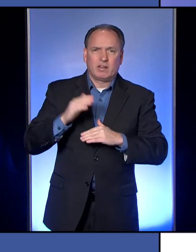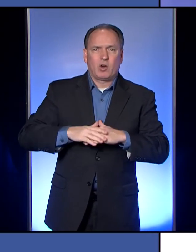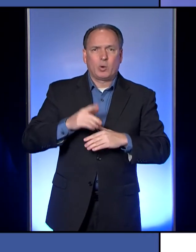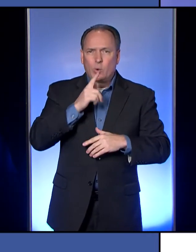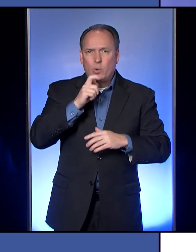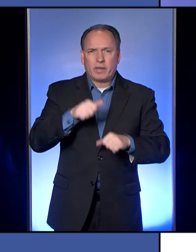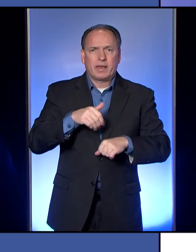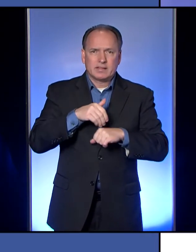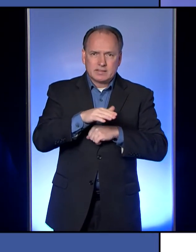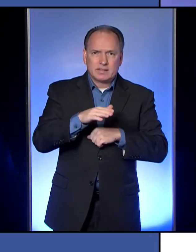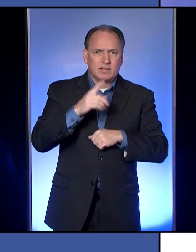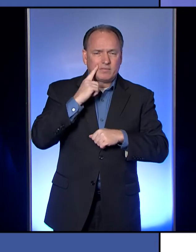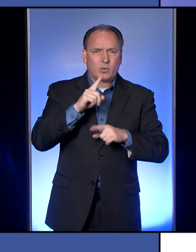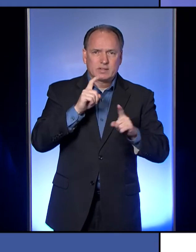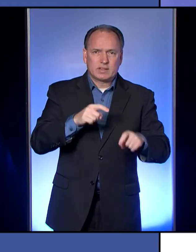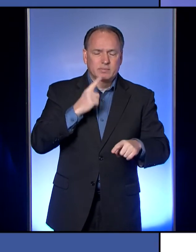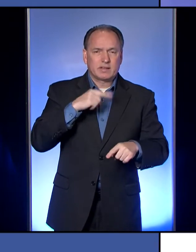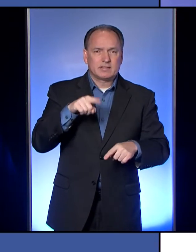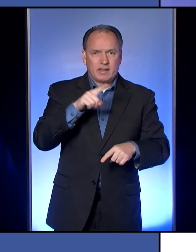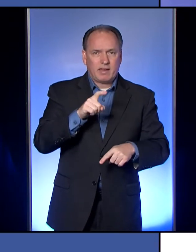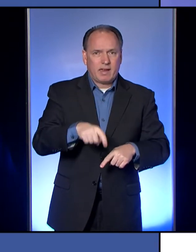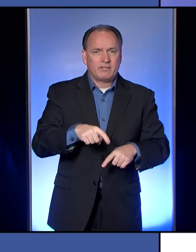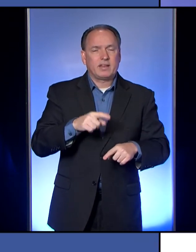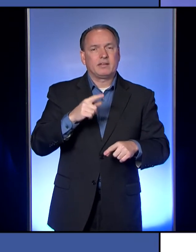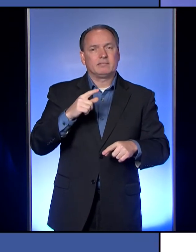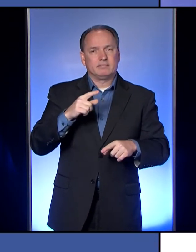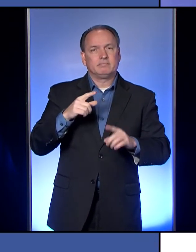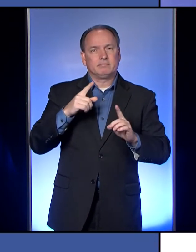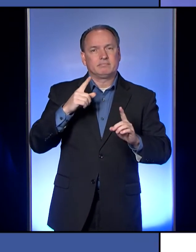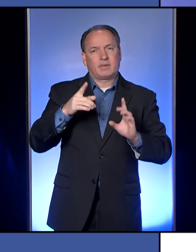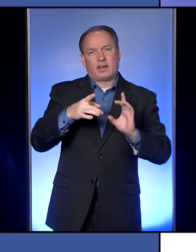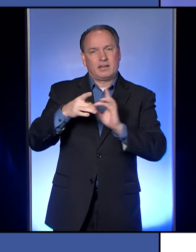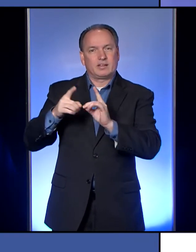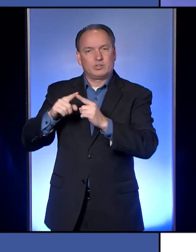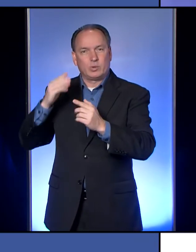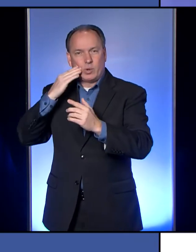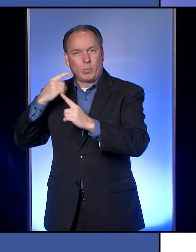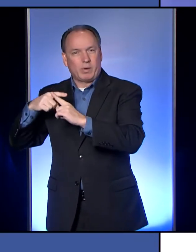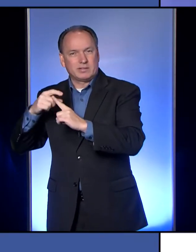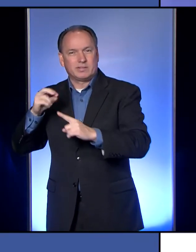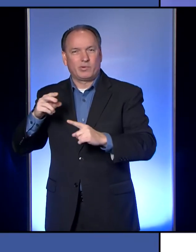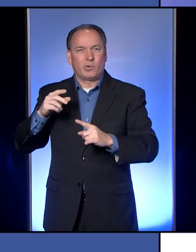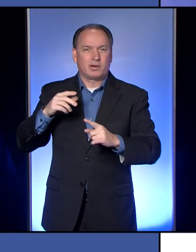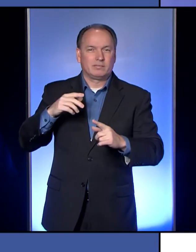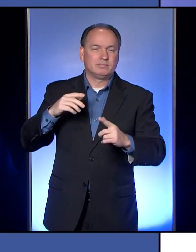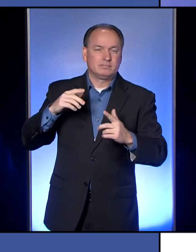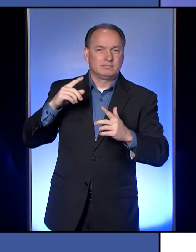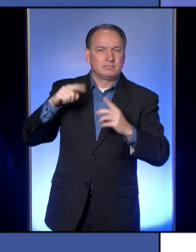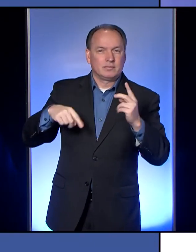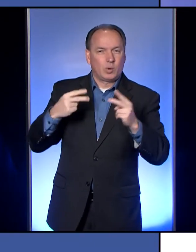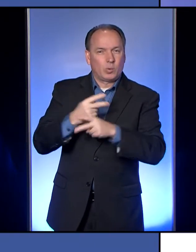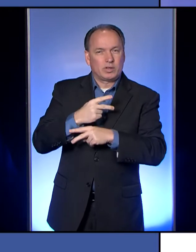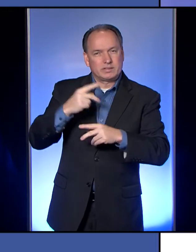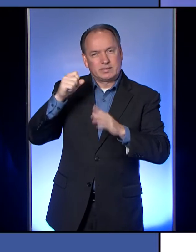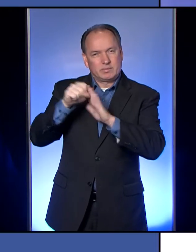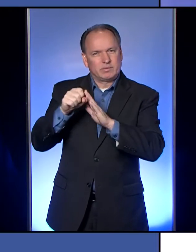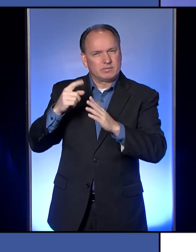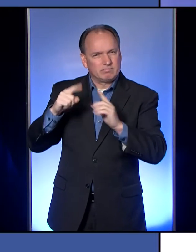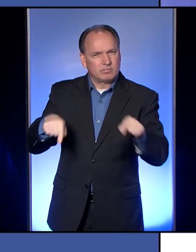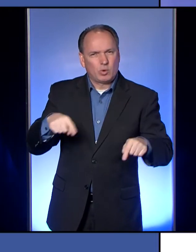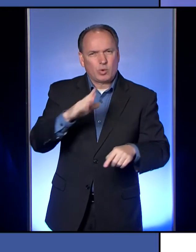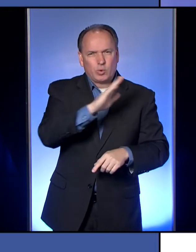send to get a test because they have to have connection to a known positive or it'd be in healthcare or so on. What do you think about all that?